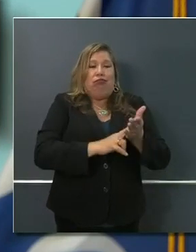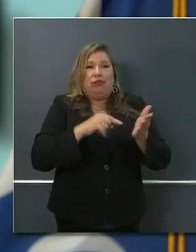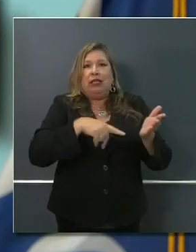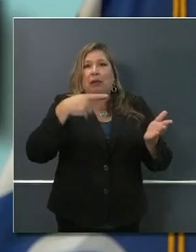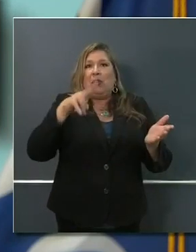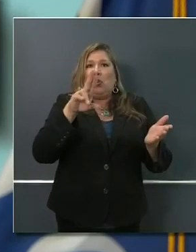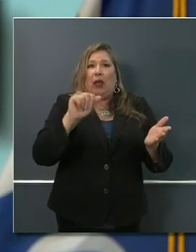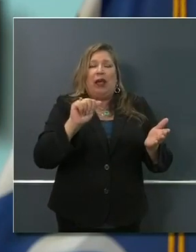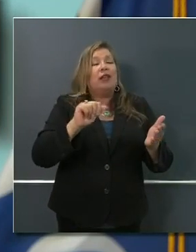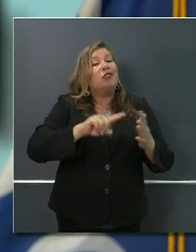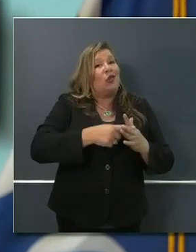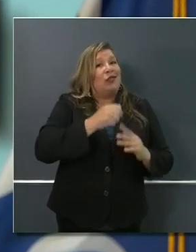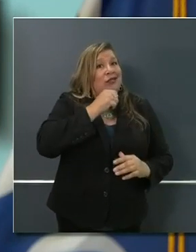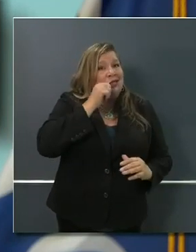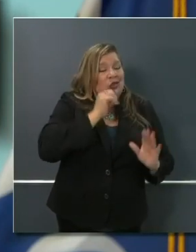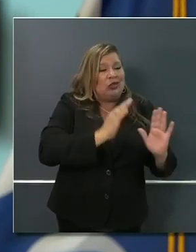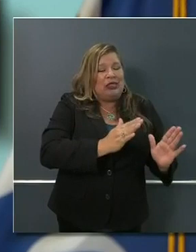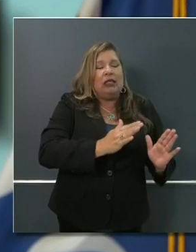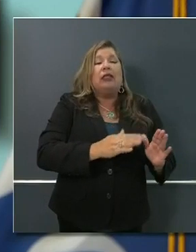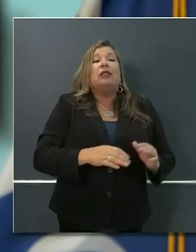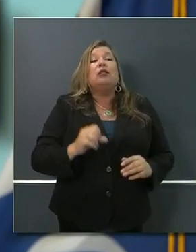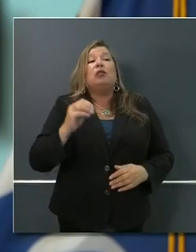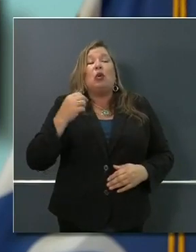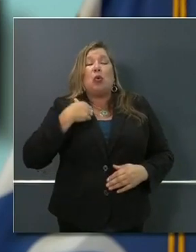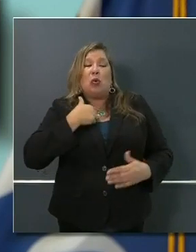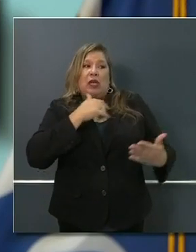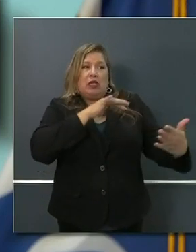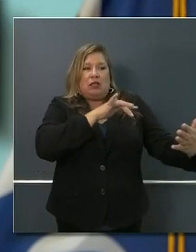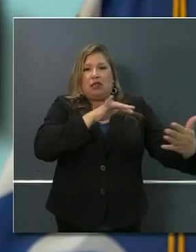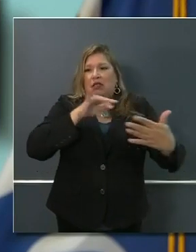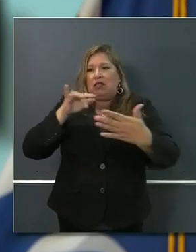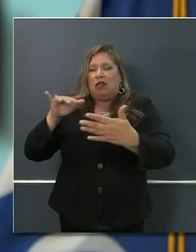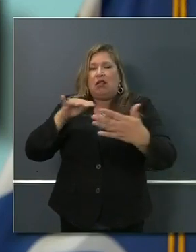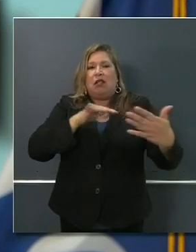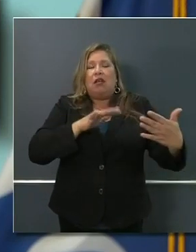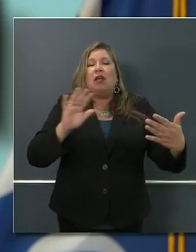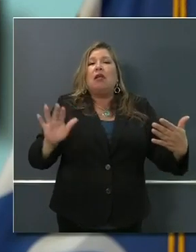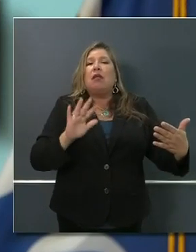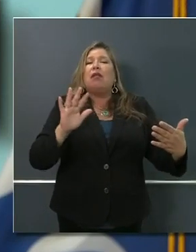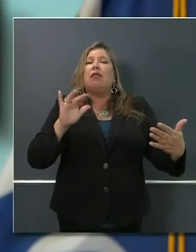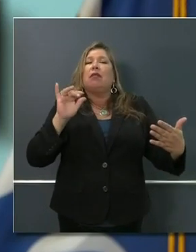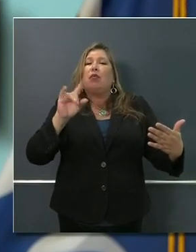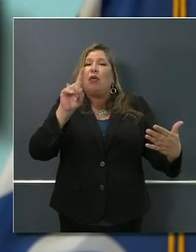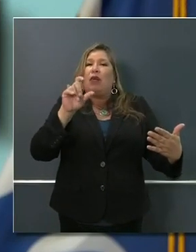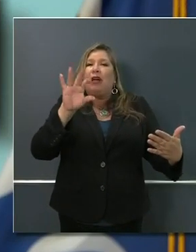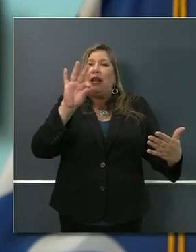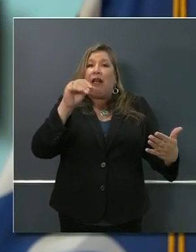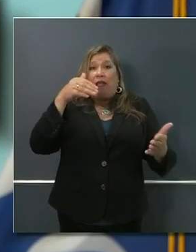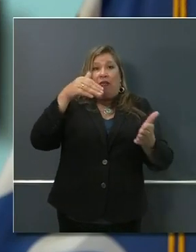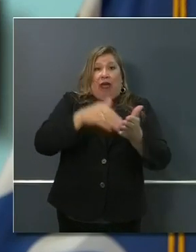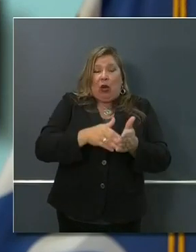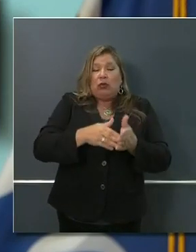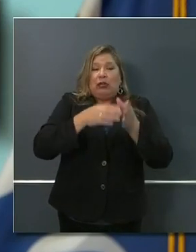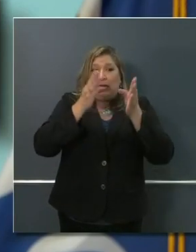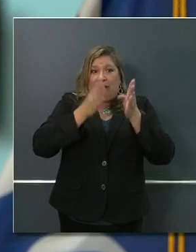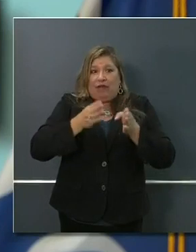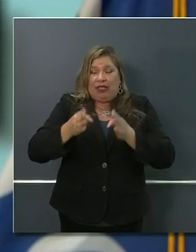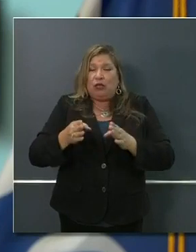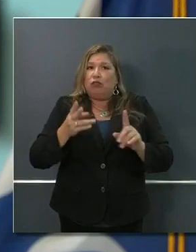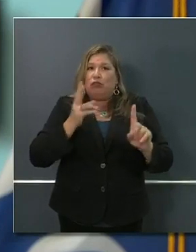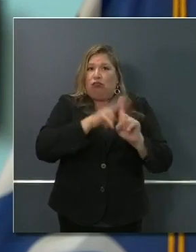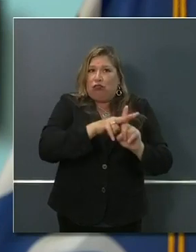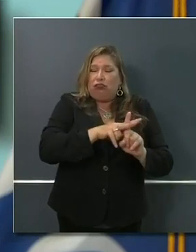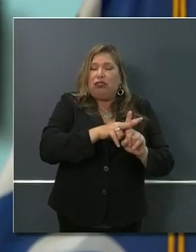unpack those numbers, and it's roughly 190,000 individuals. The substantial portion of that